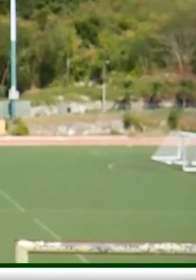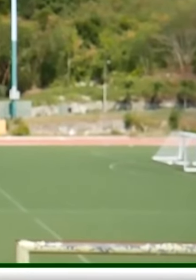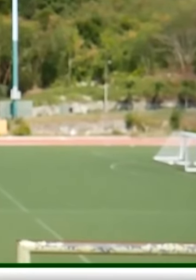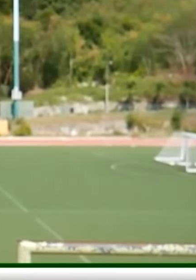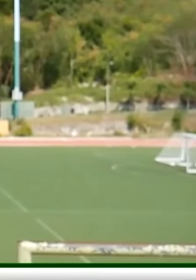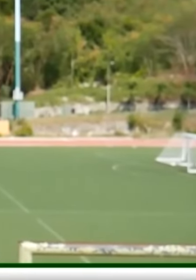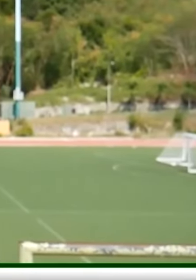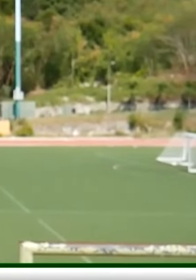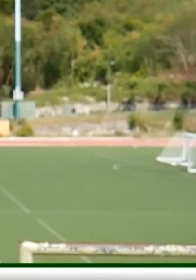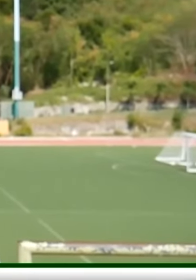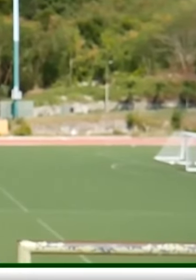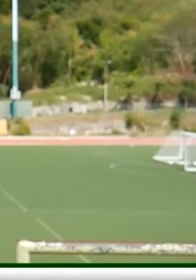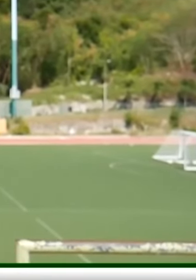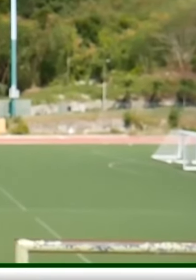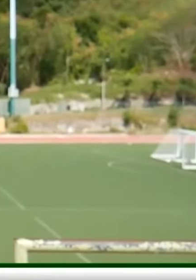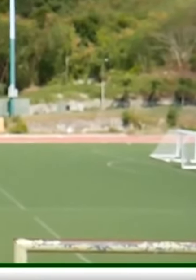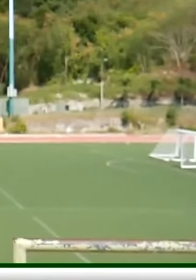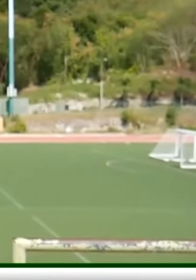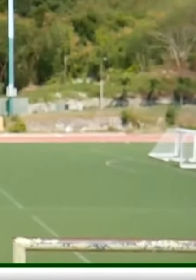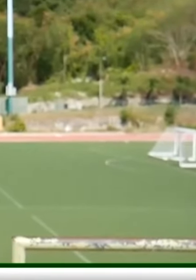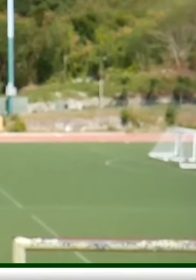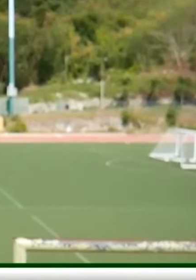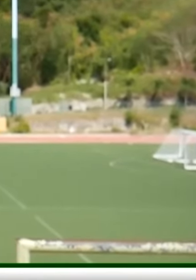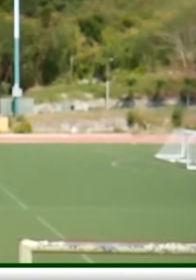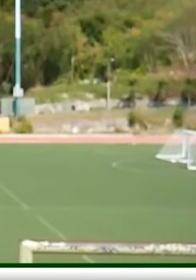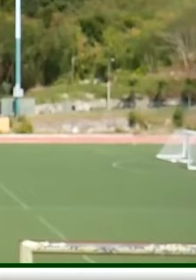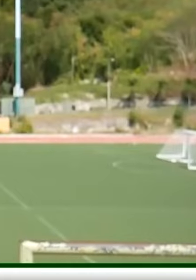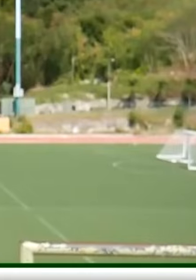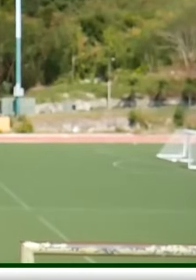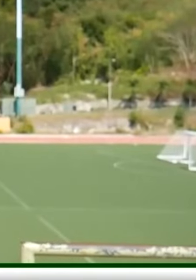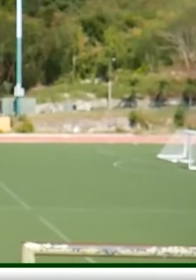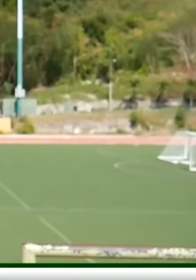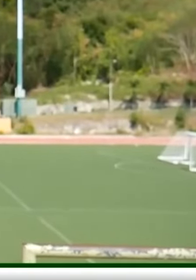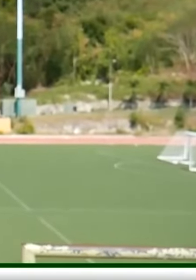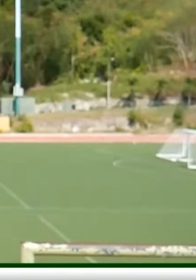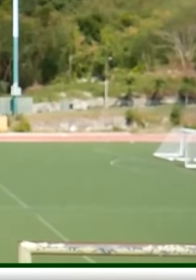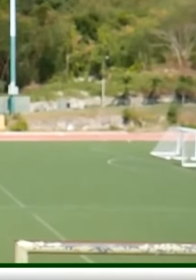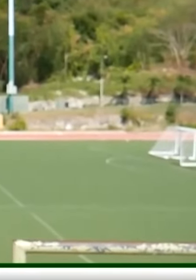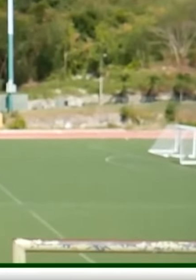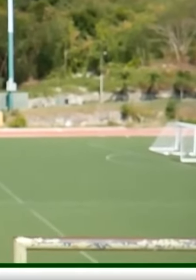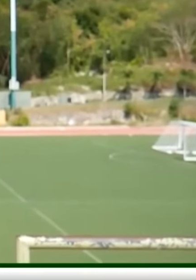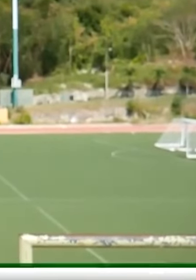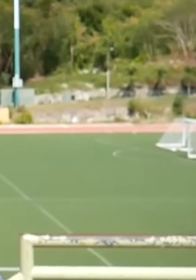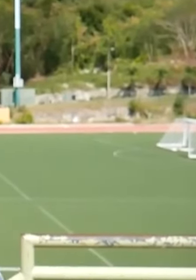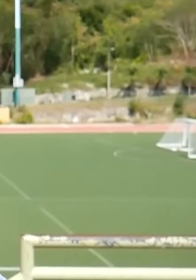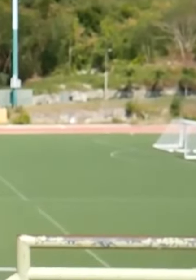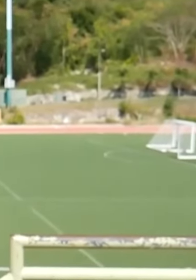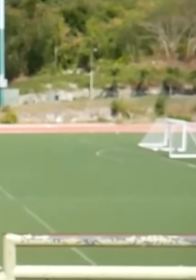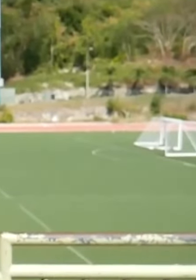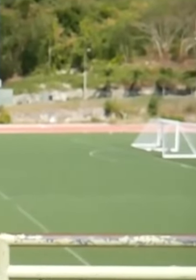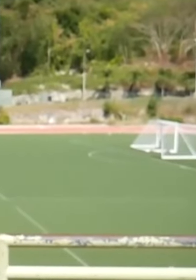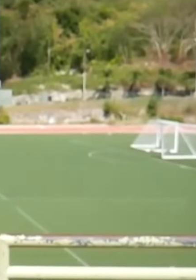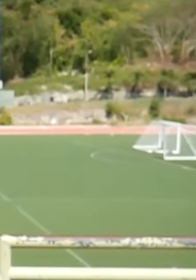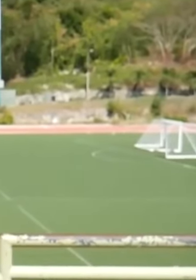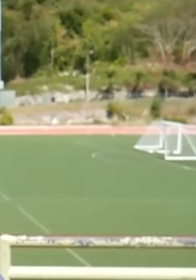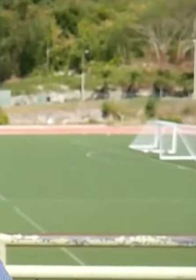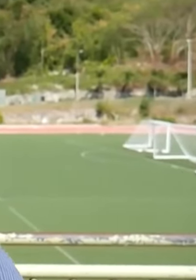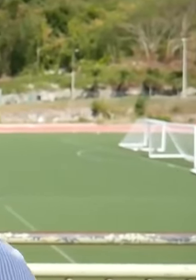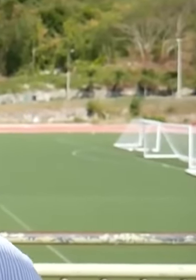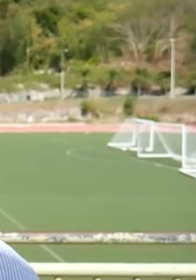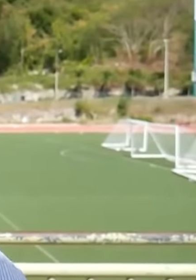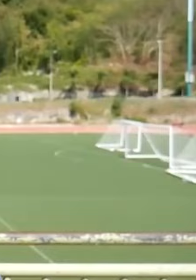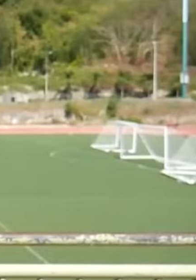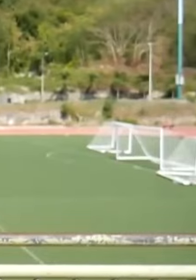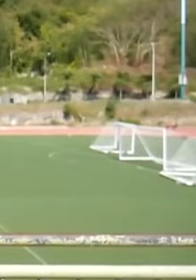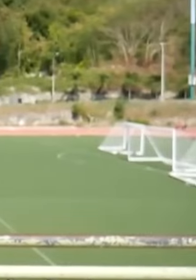completed in six weeks. Unfortunately, when they started, you know, like when build a house and you start to pull down, you see more termites than you had before. So,